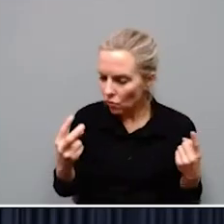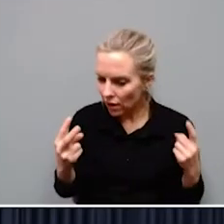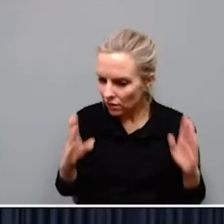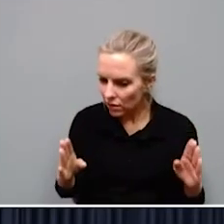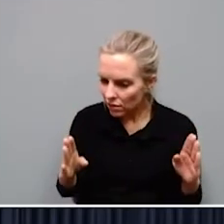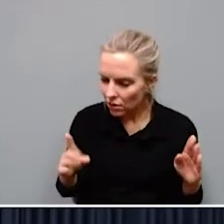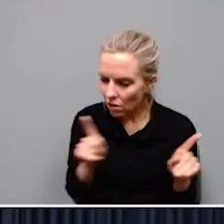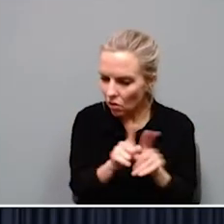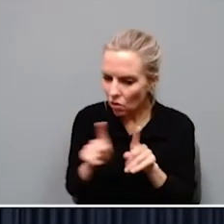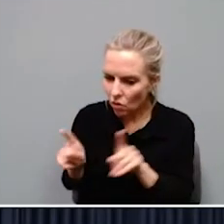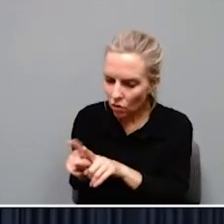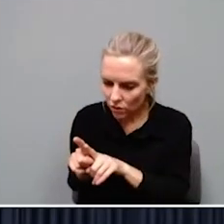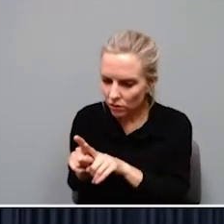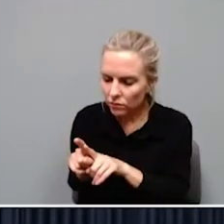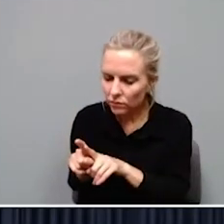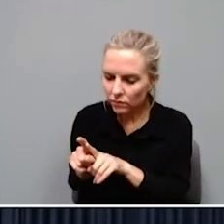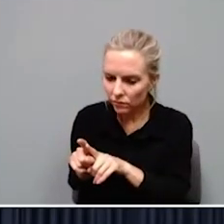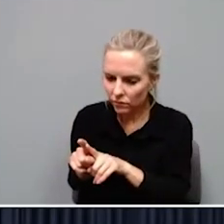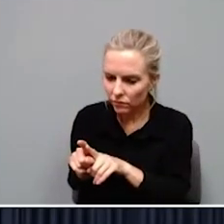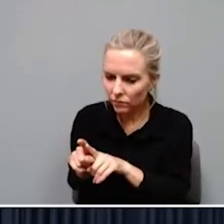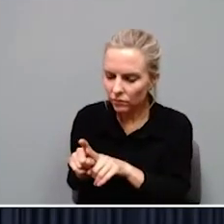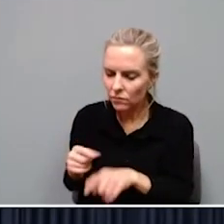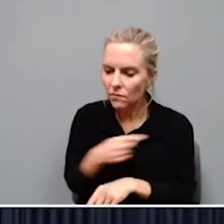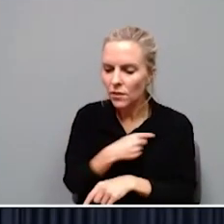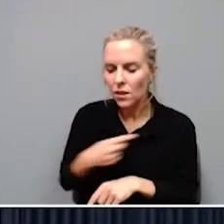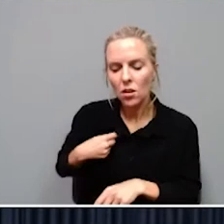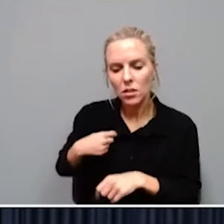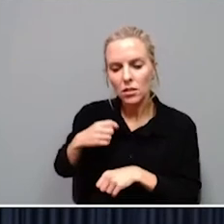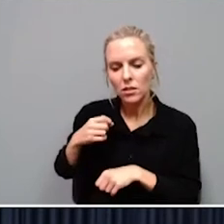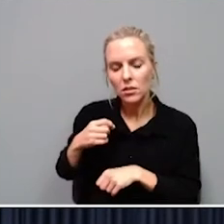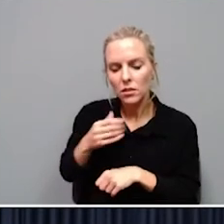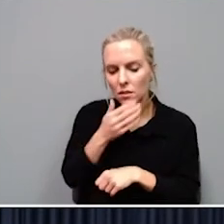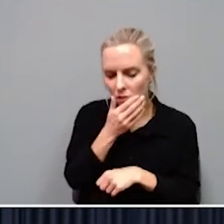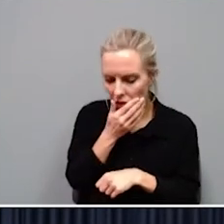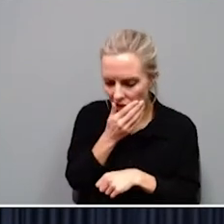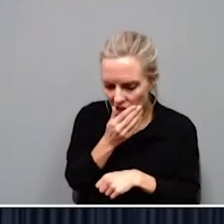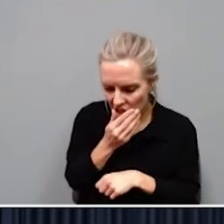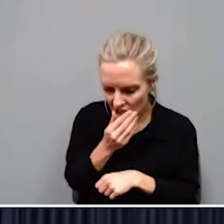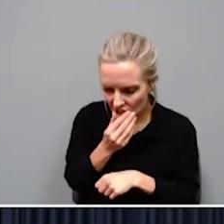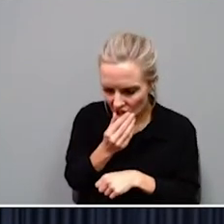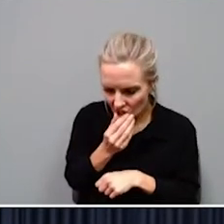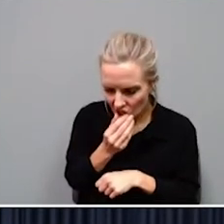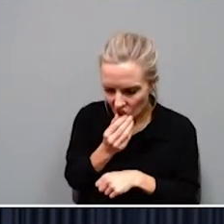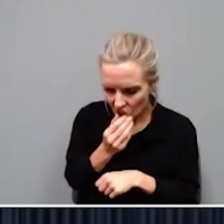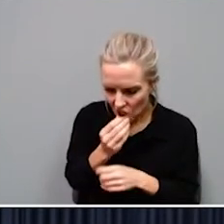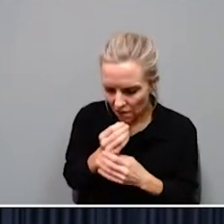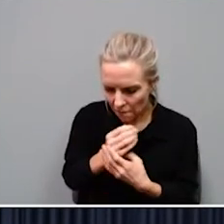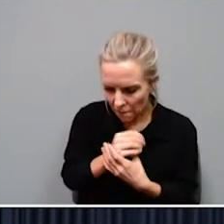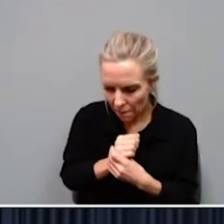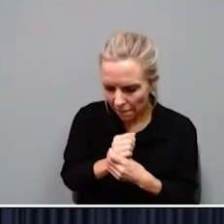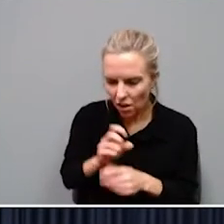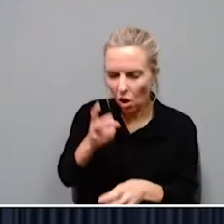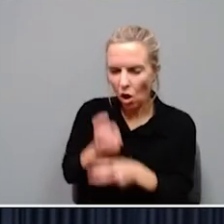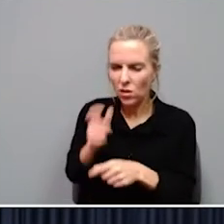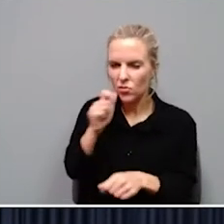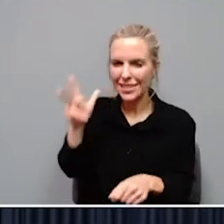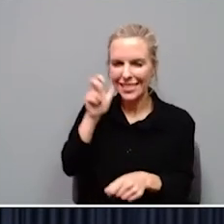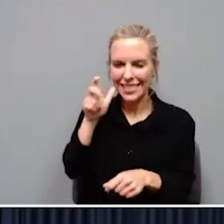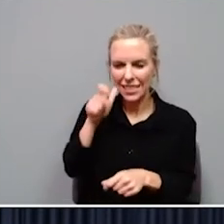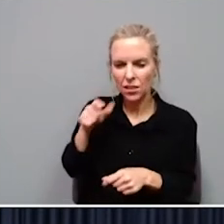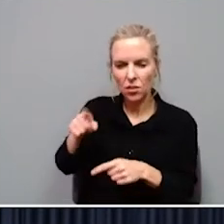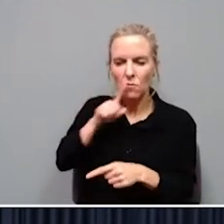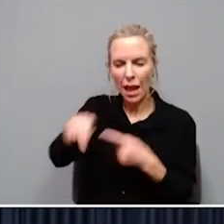And speaking of vaccines, Beshear said the state will be ready to begin immunizing younger children the day after a vaccine gets federal approval.